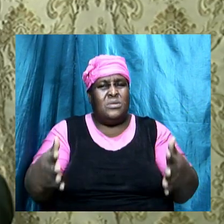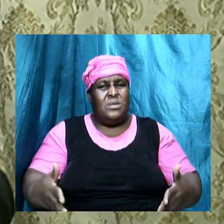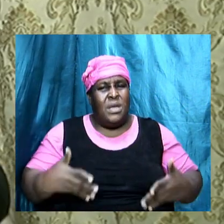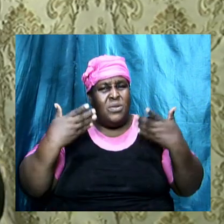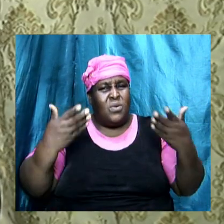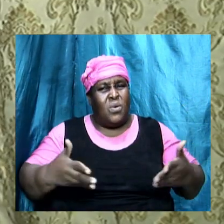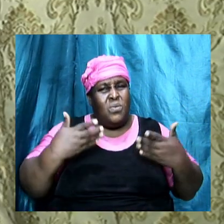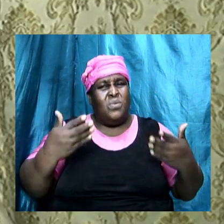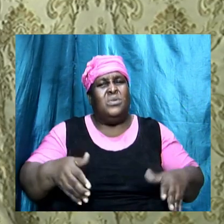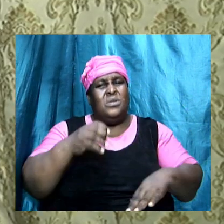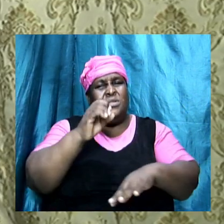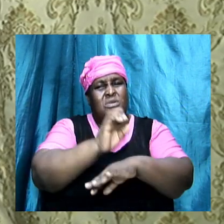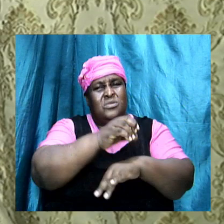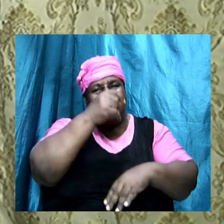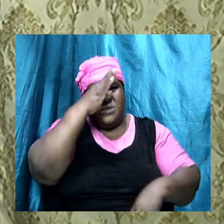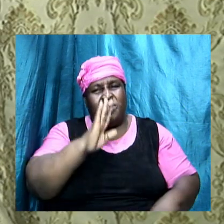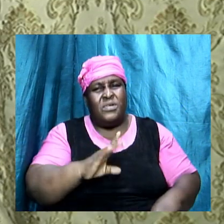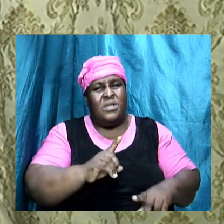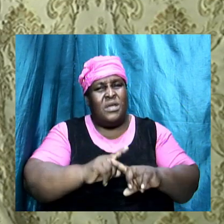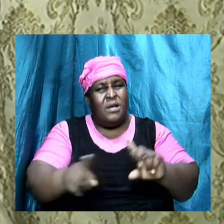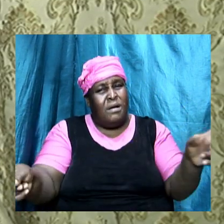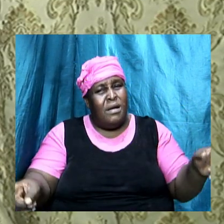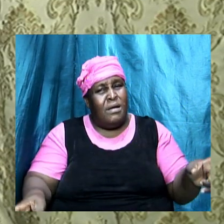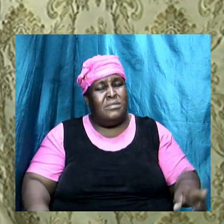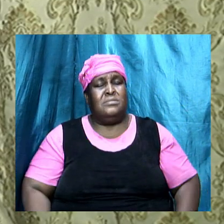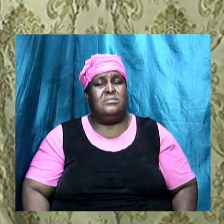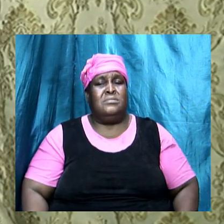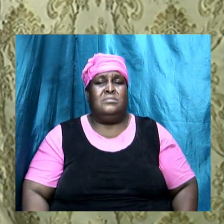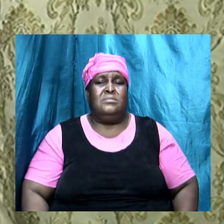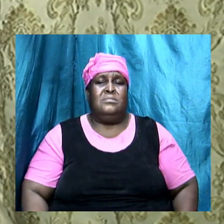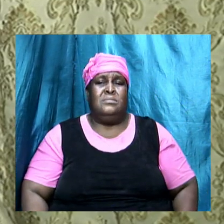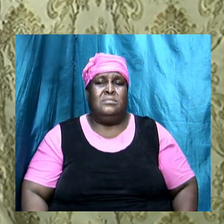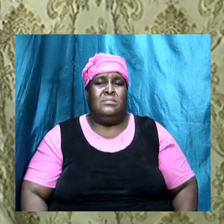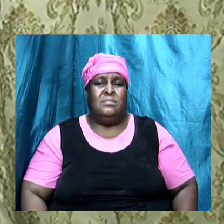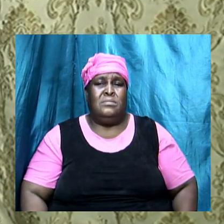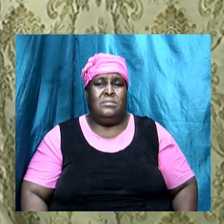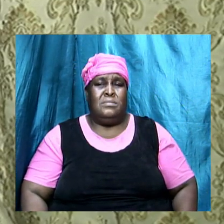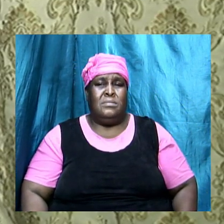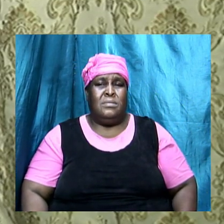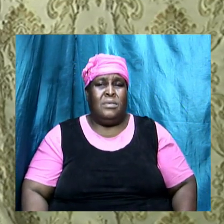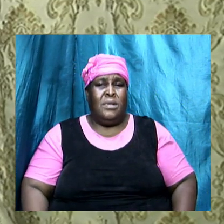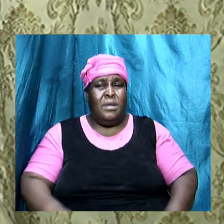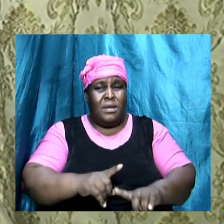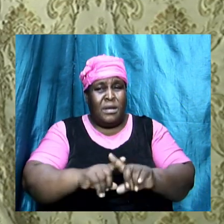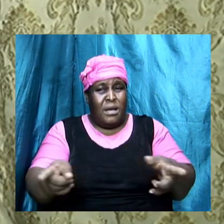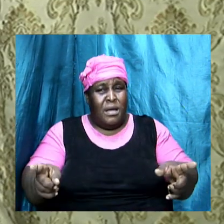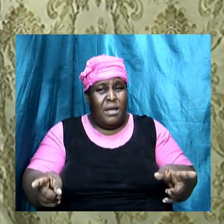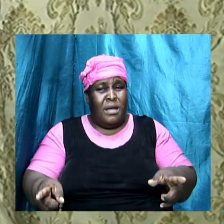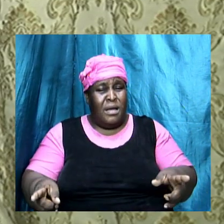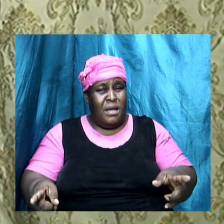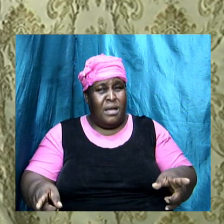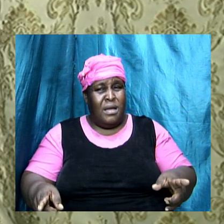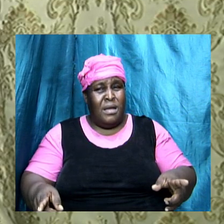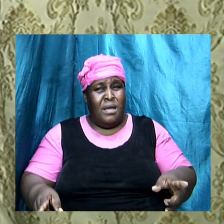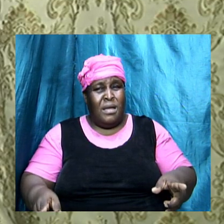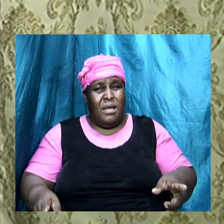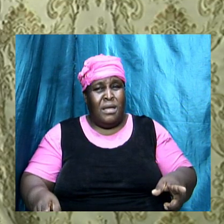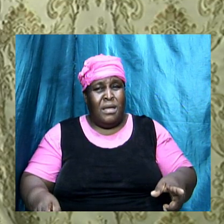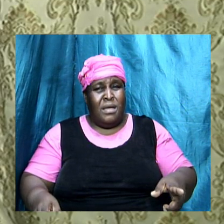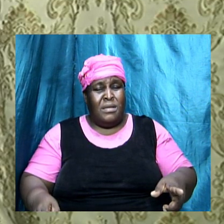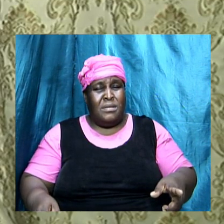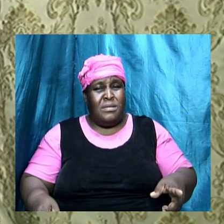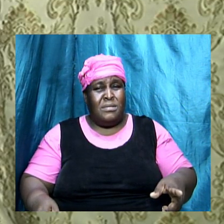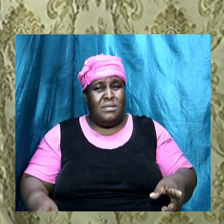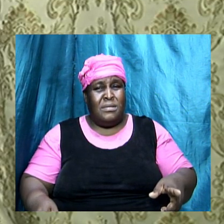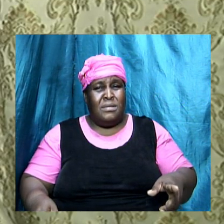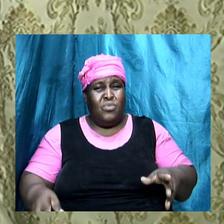know we cannot amen lower our standards we cannot because we want